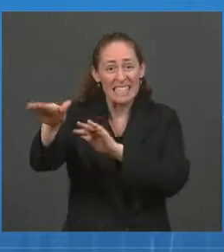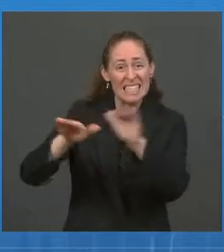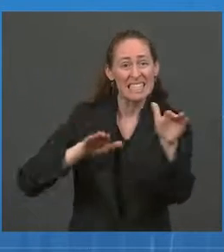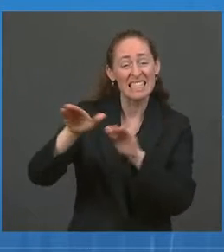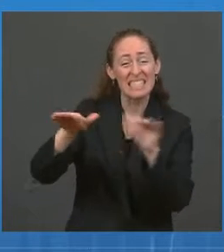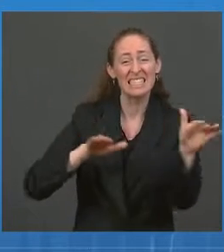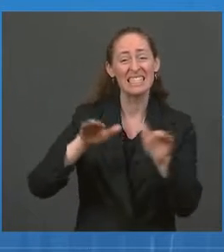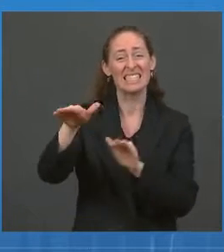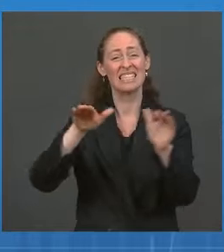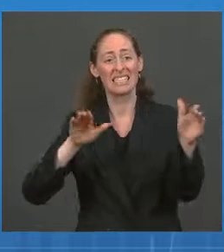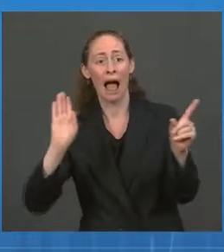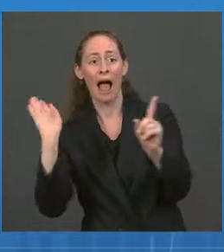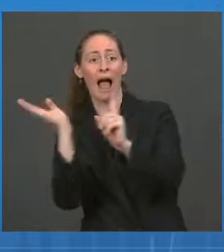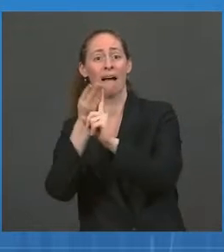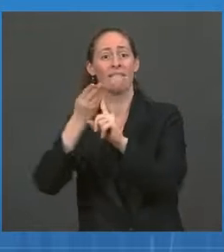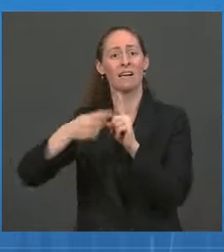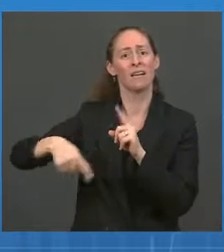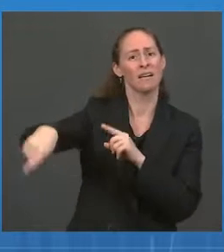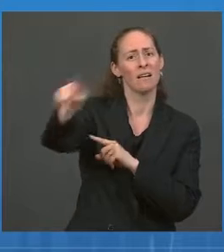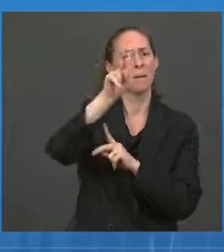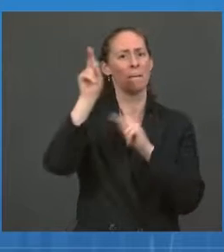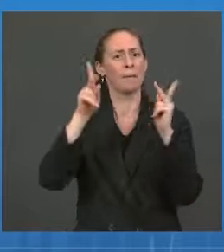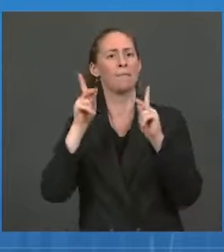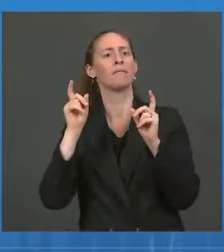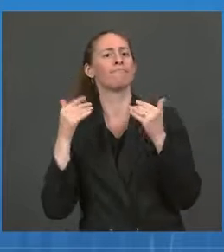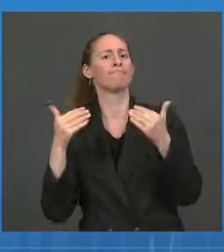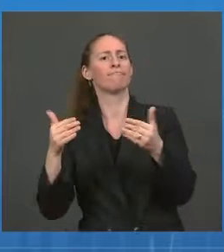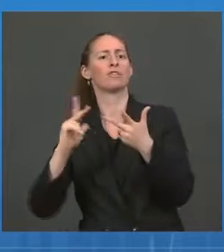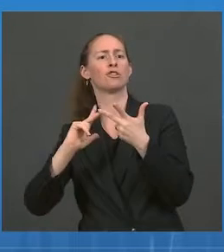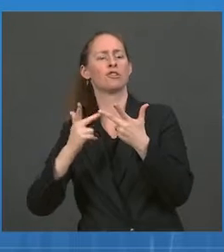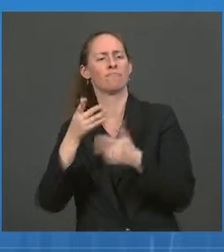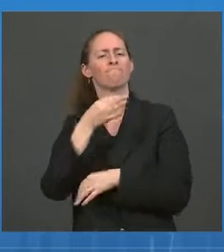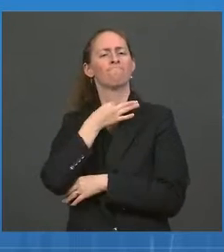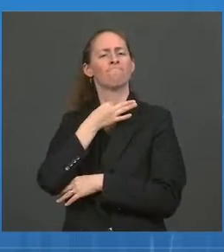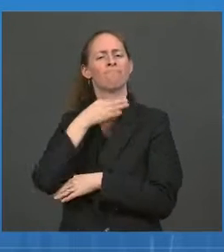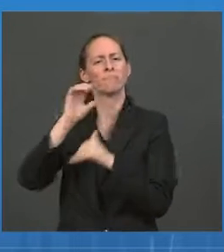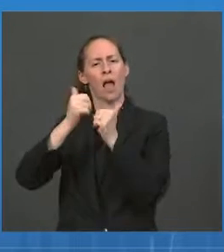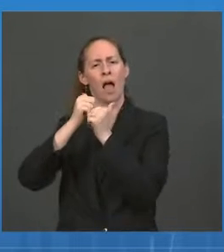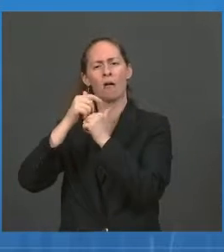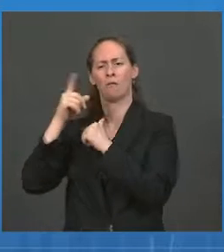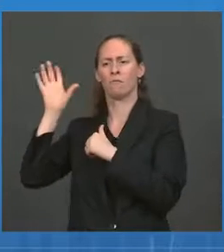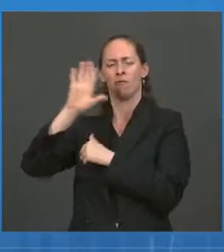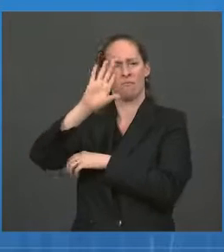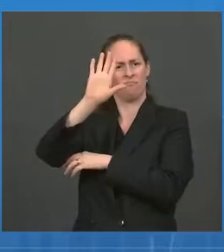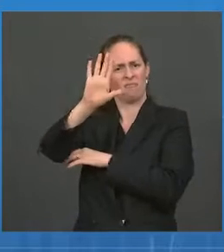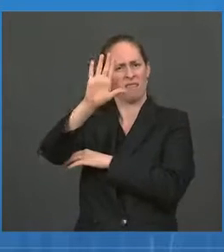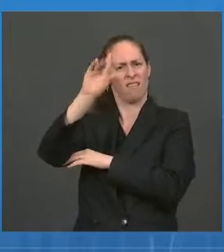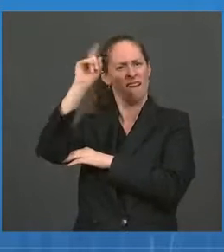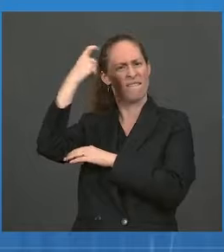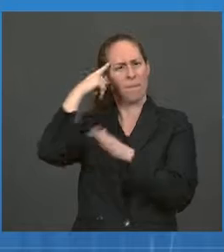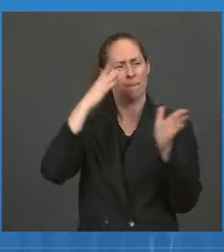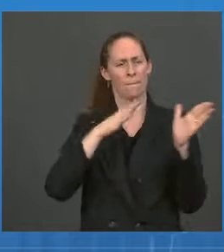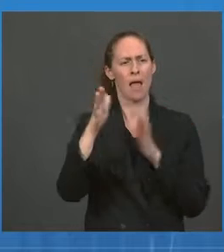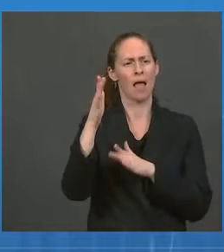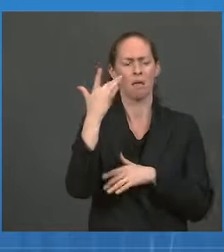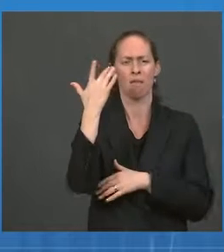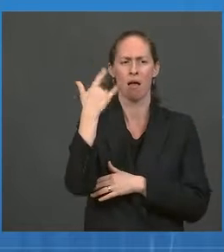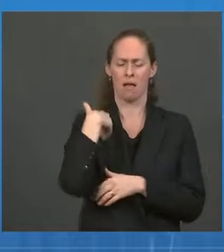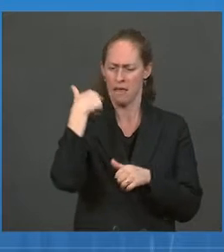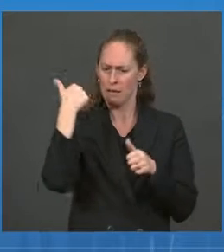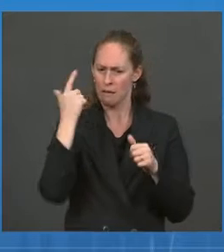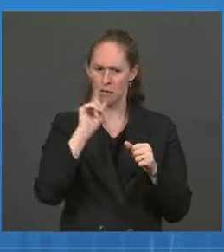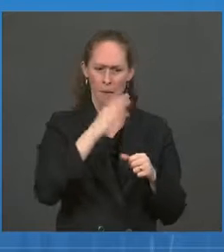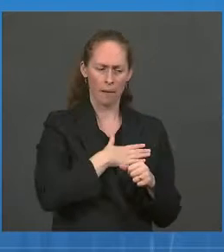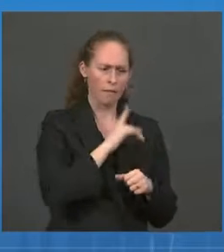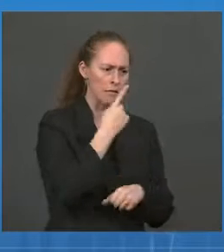how does the federal government plan to reach out to people who may not remember where they got their first shot, what shot they got to tell them they get those